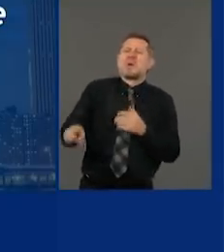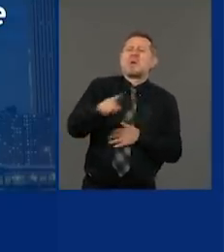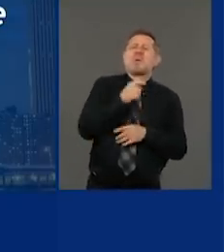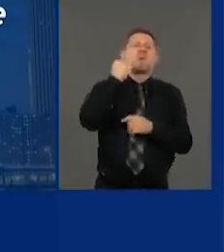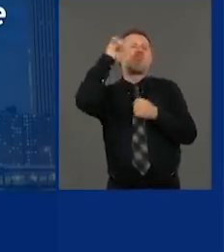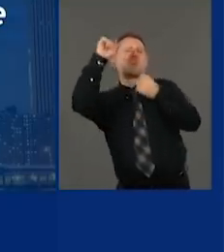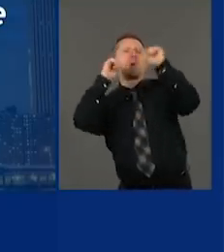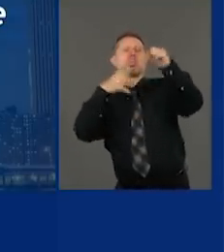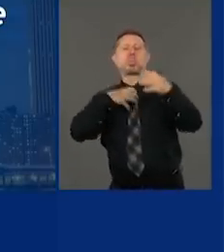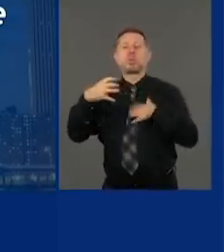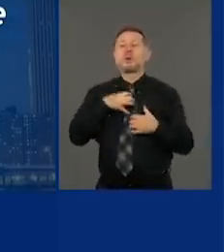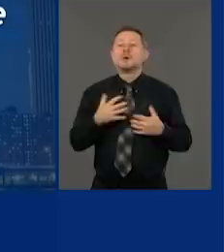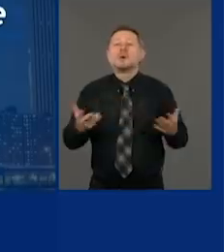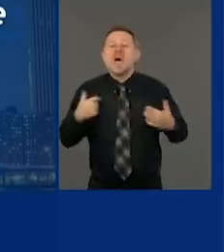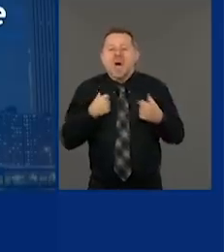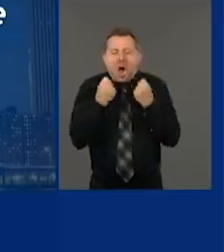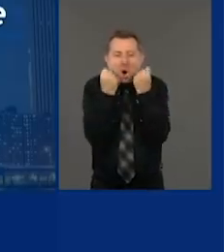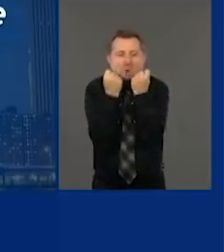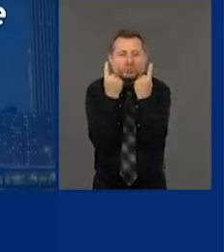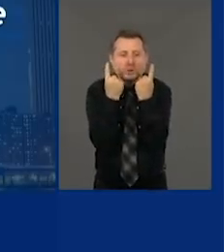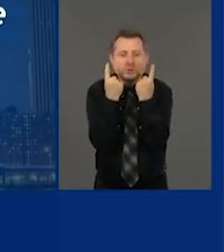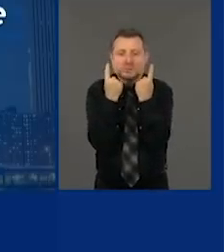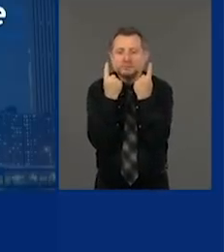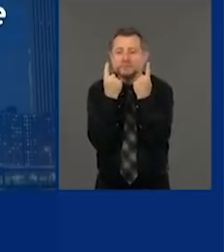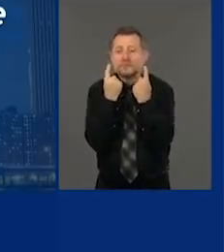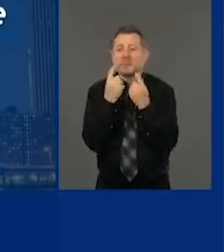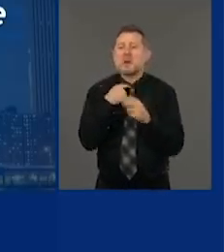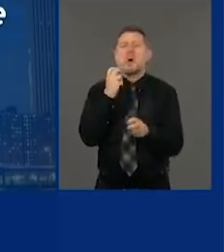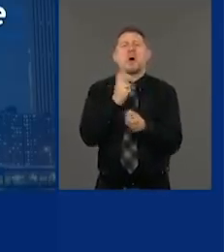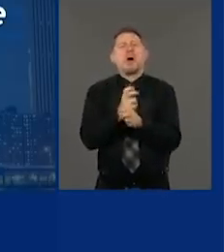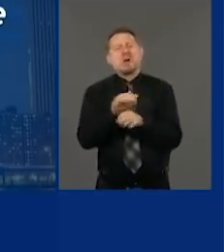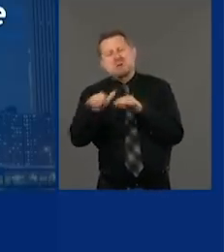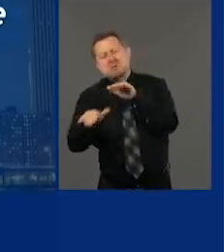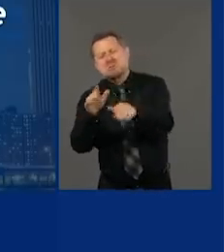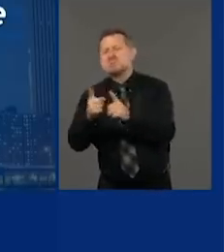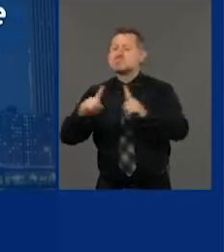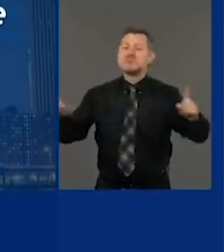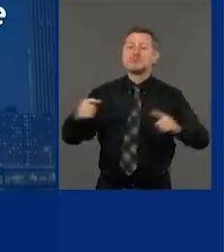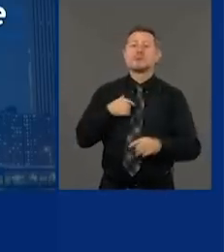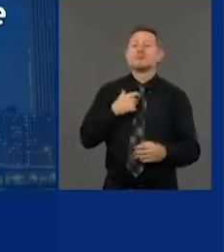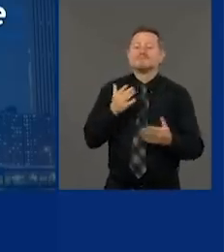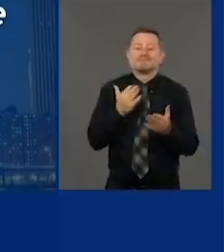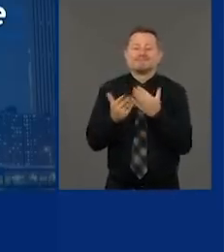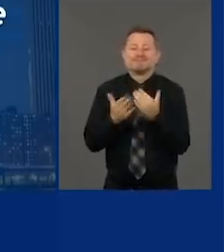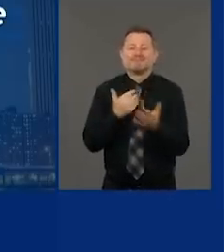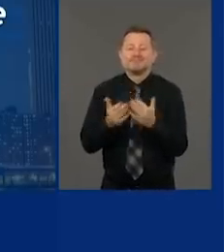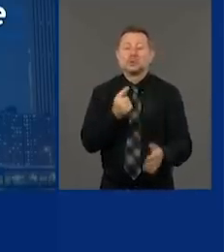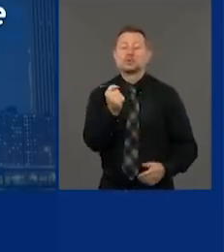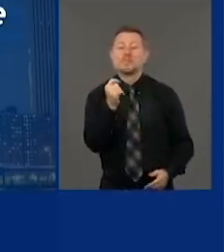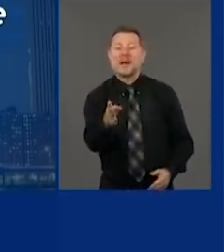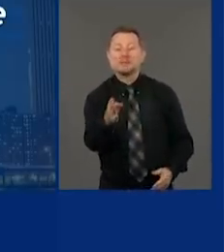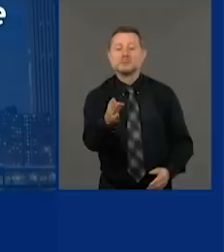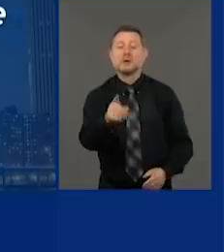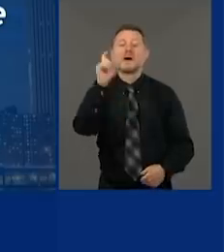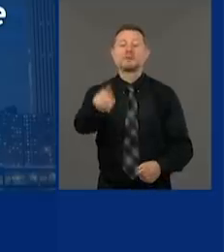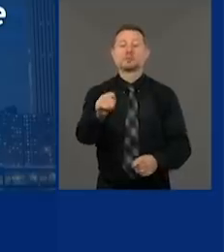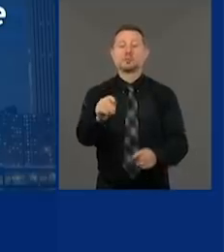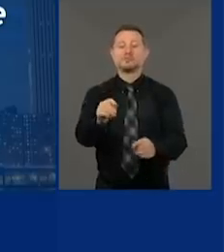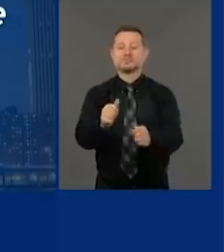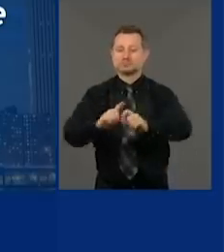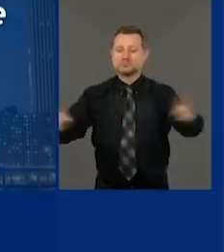is difficult. I understand. We have to do it. If you don't do it, the virus will increase. Period.